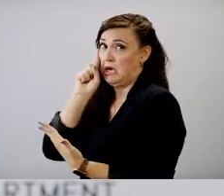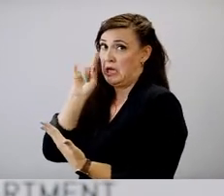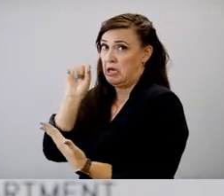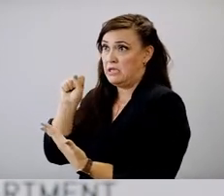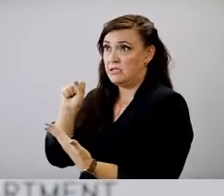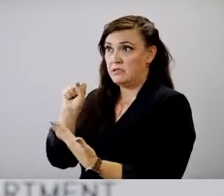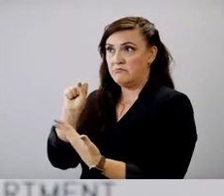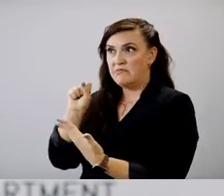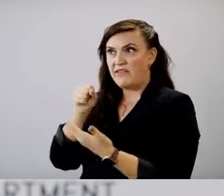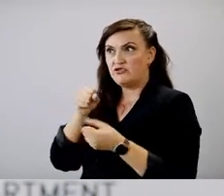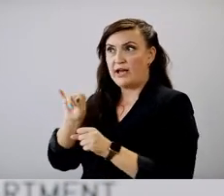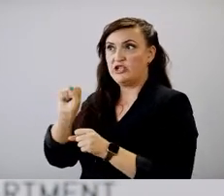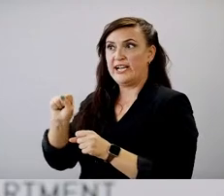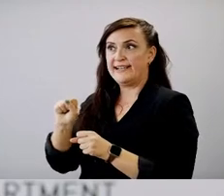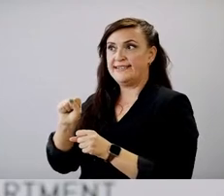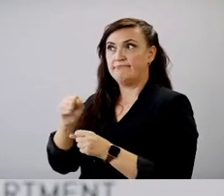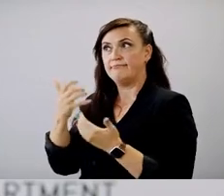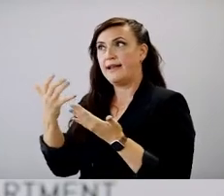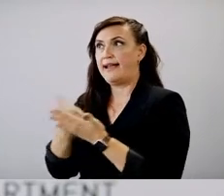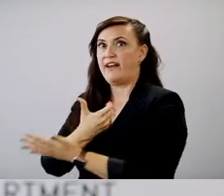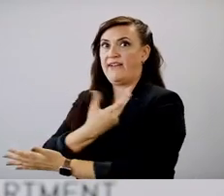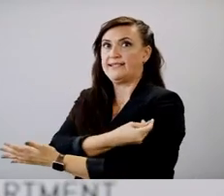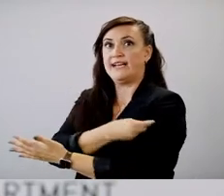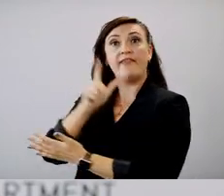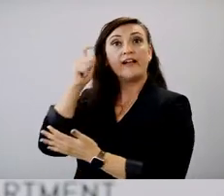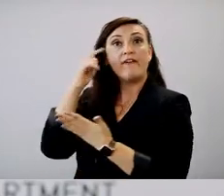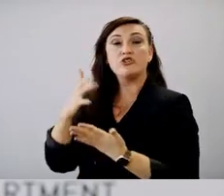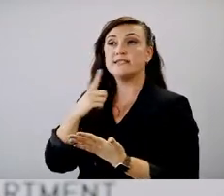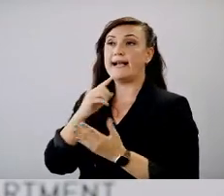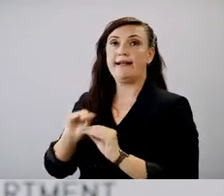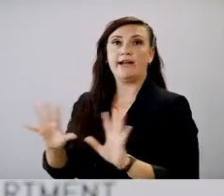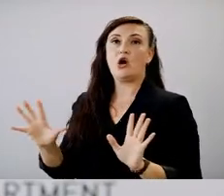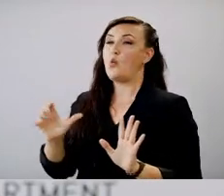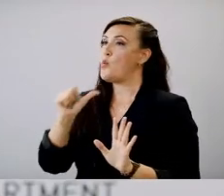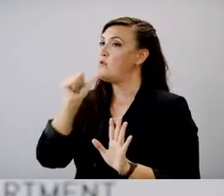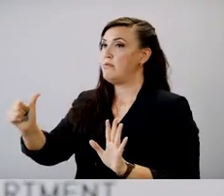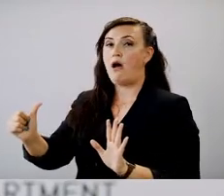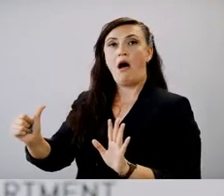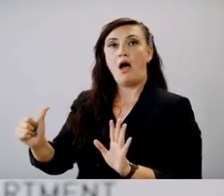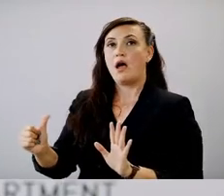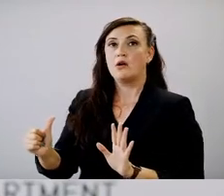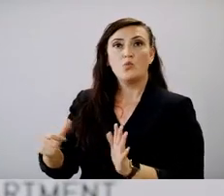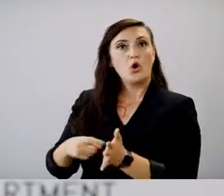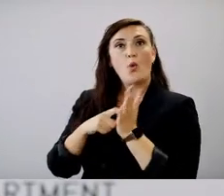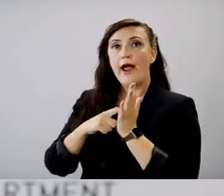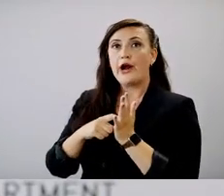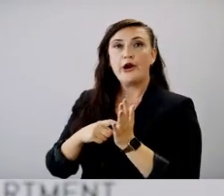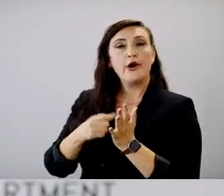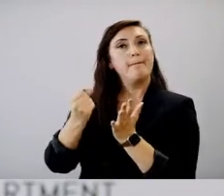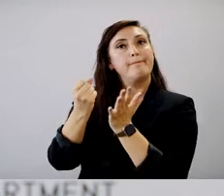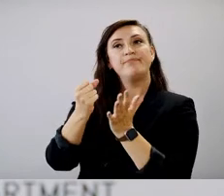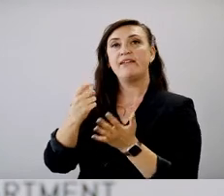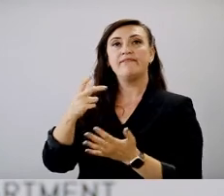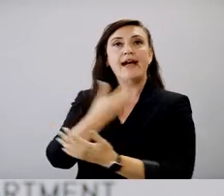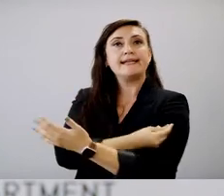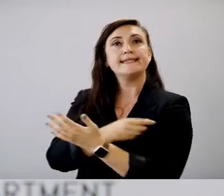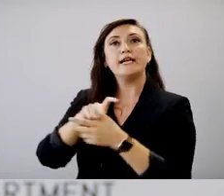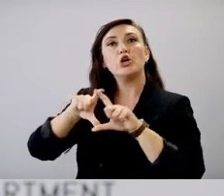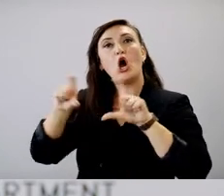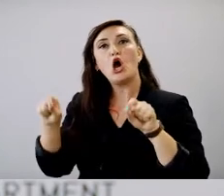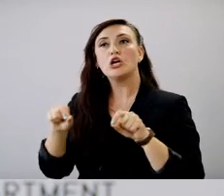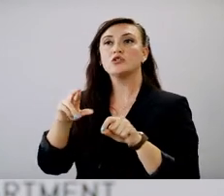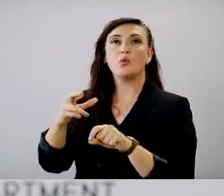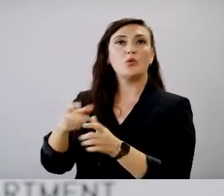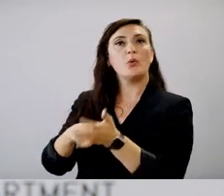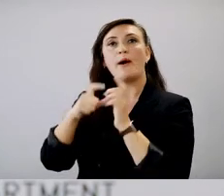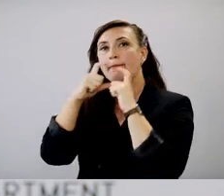get vaccinated. government has been pretty clear. There's not going to be a mask mandate, vaccine passports, that sort of thing. So